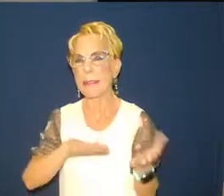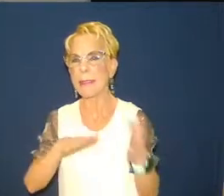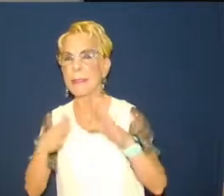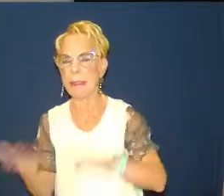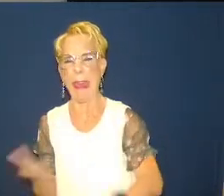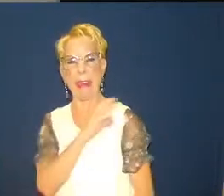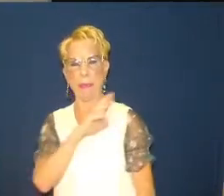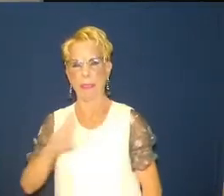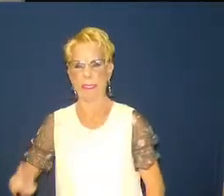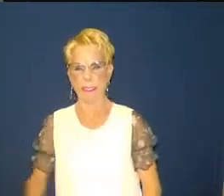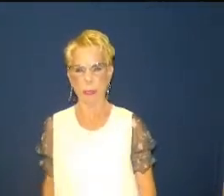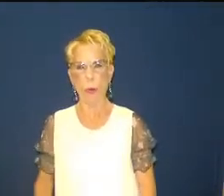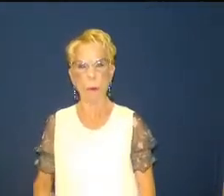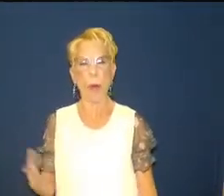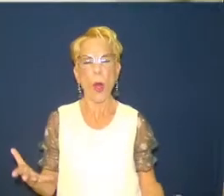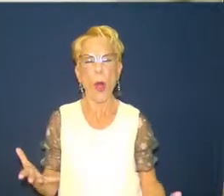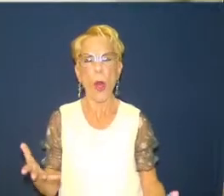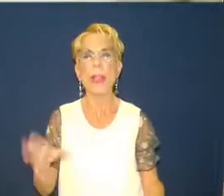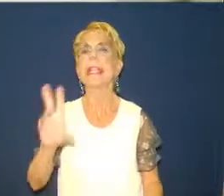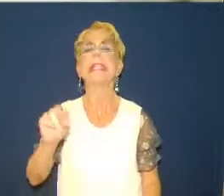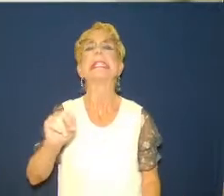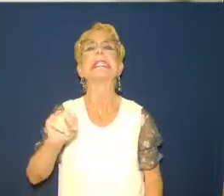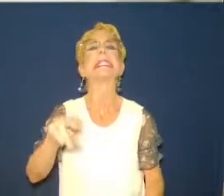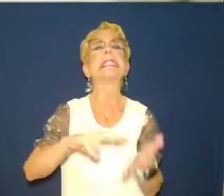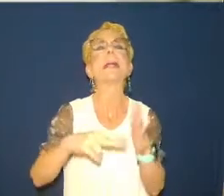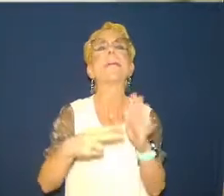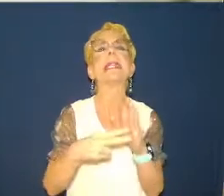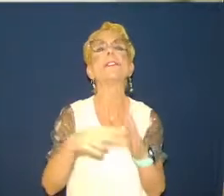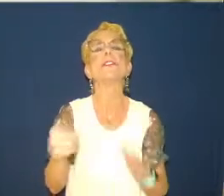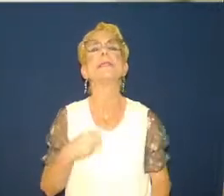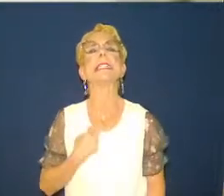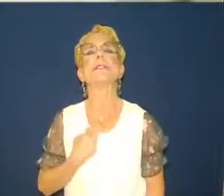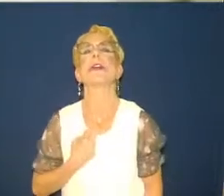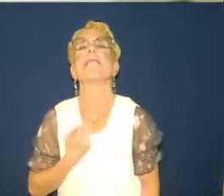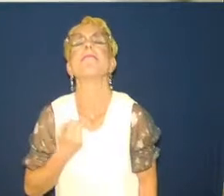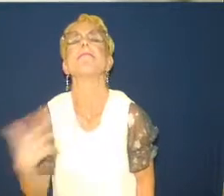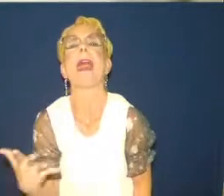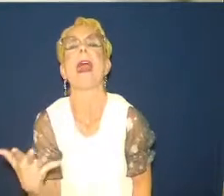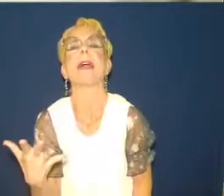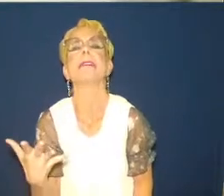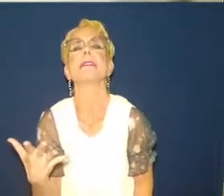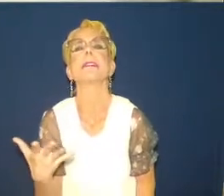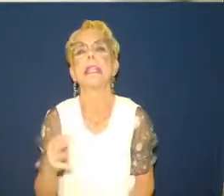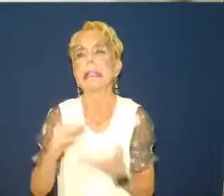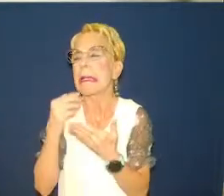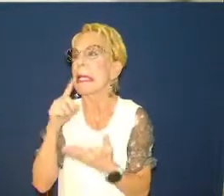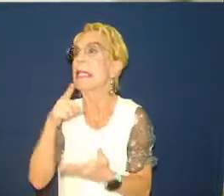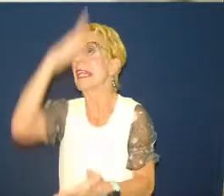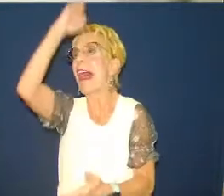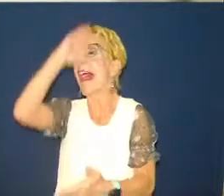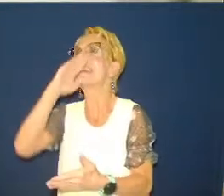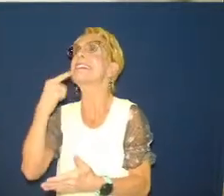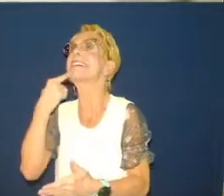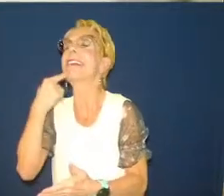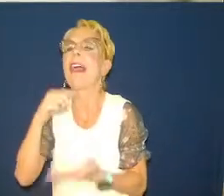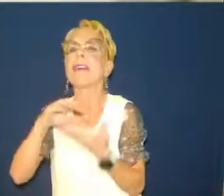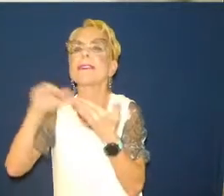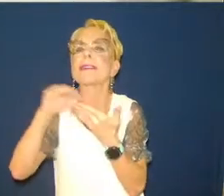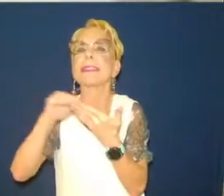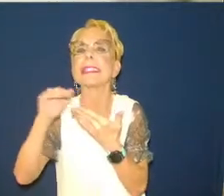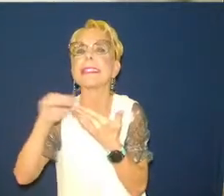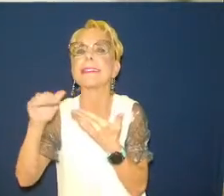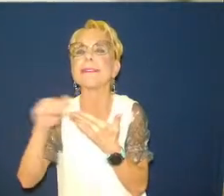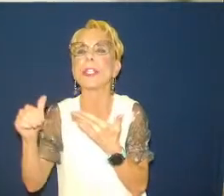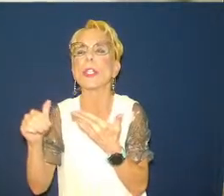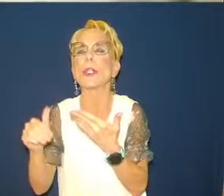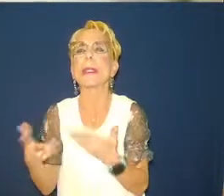repent. Repent of a lifeless religion of forms, routine and monotony and pray for renewal. Those who